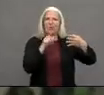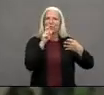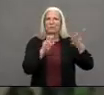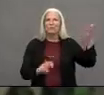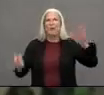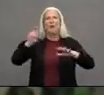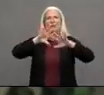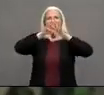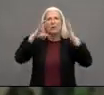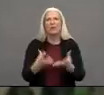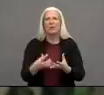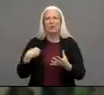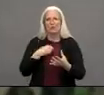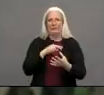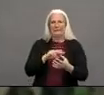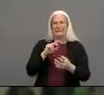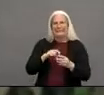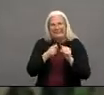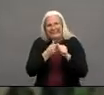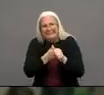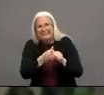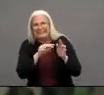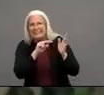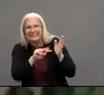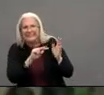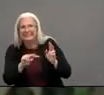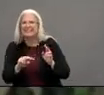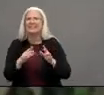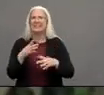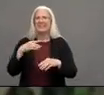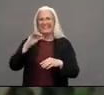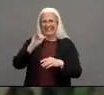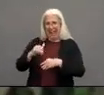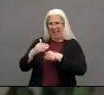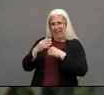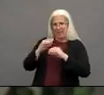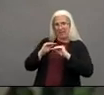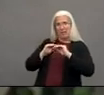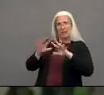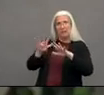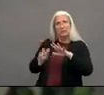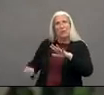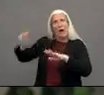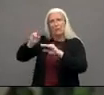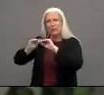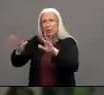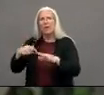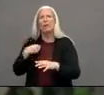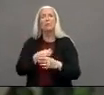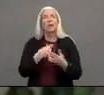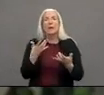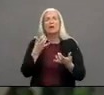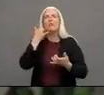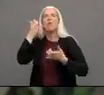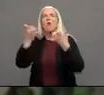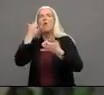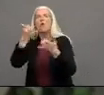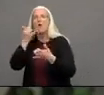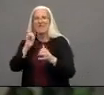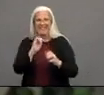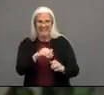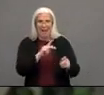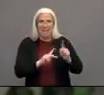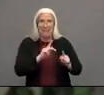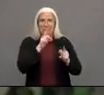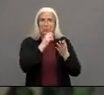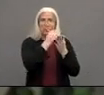active and returned to Santa Clara County so we would call them and ask them to stay home for 14 days so this was in the